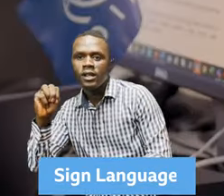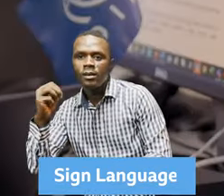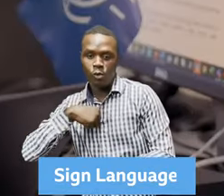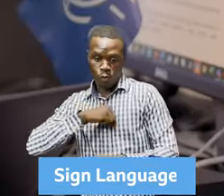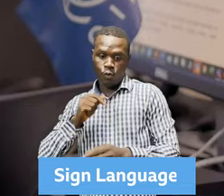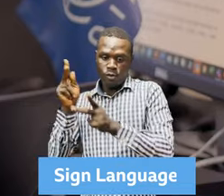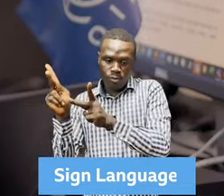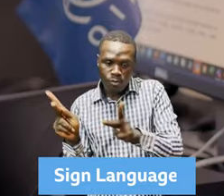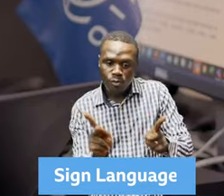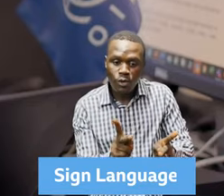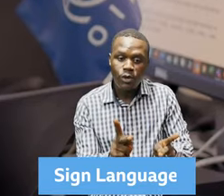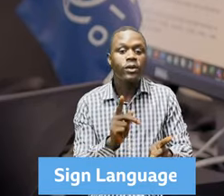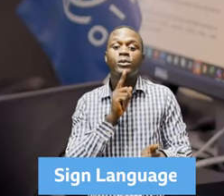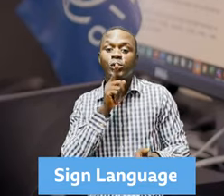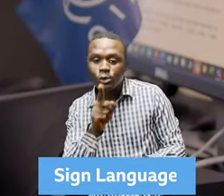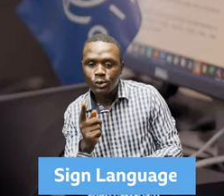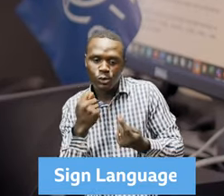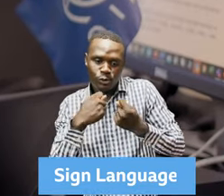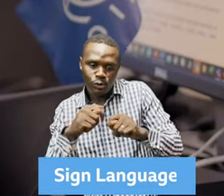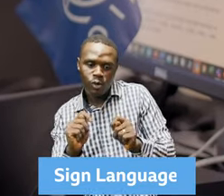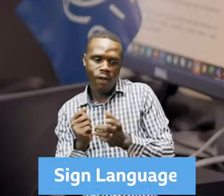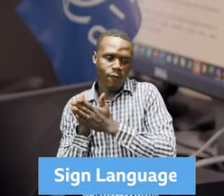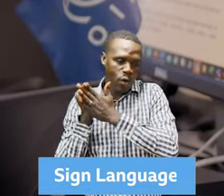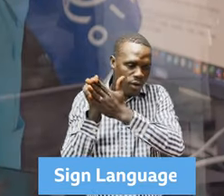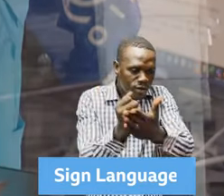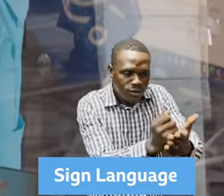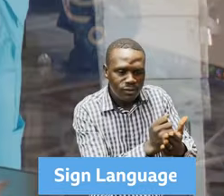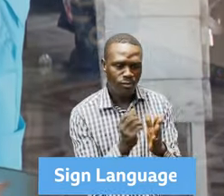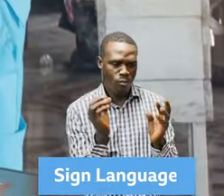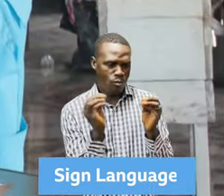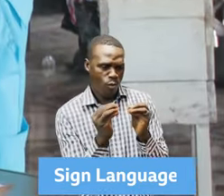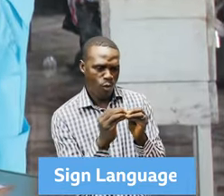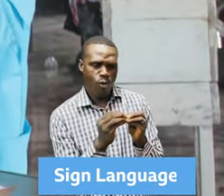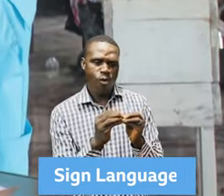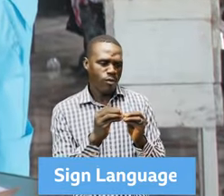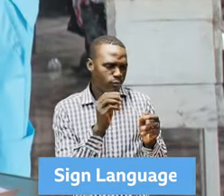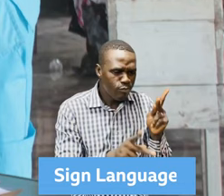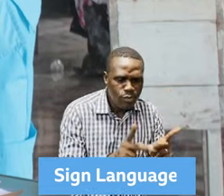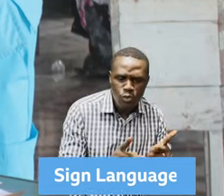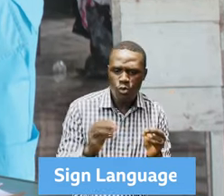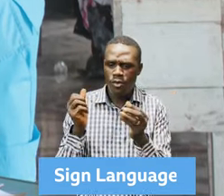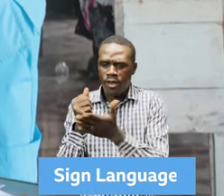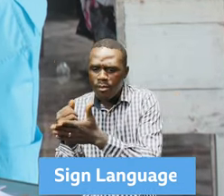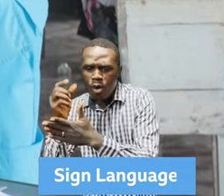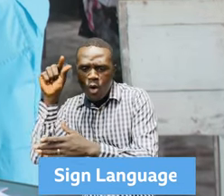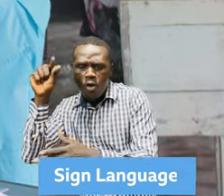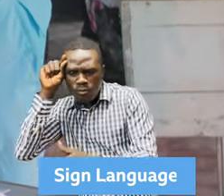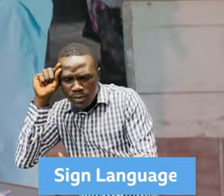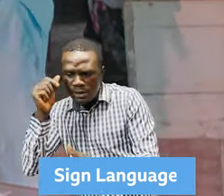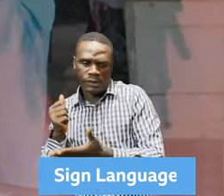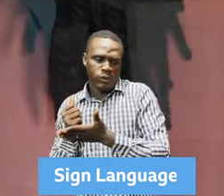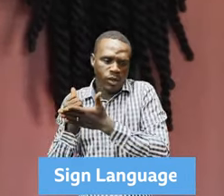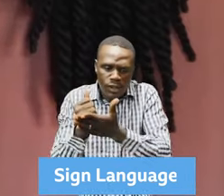are geared towards implementation of the Global Compact on Safe, Orderly and Regional Migration. In these programs, we have been supporting government